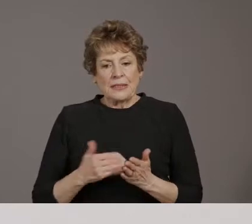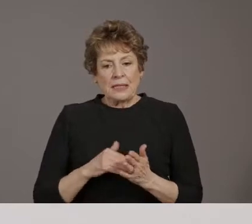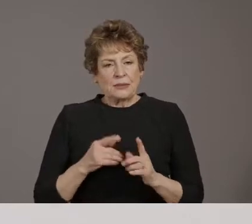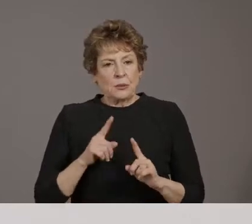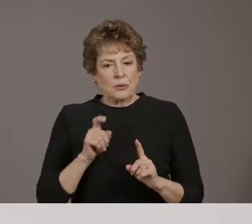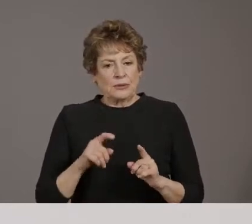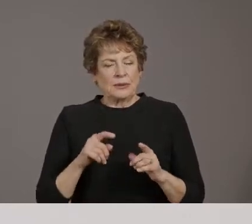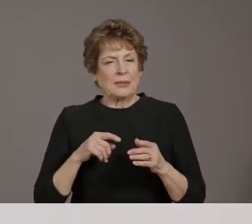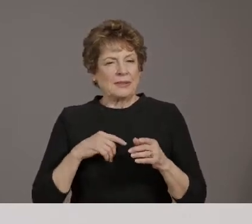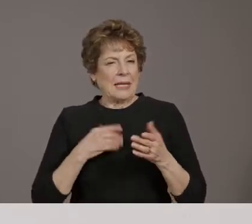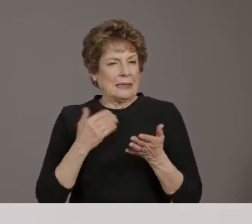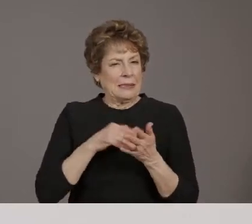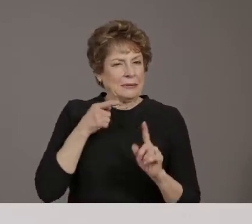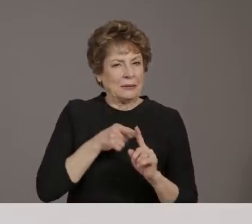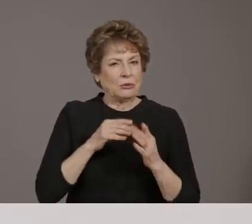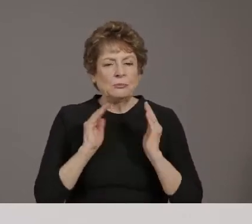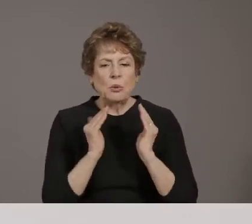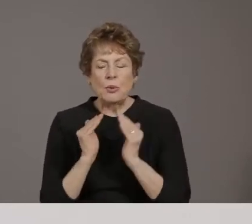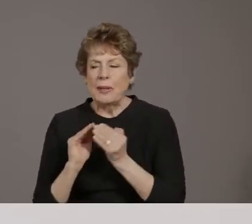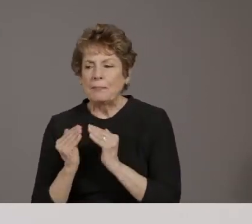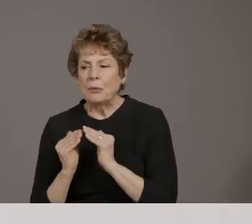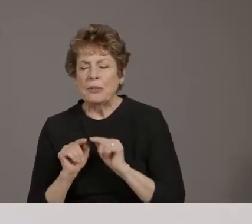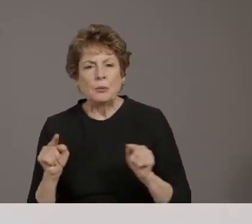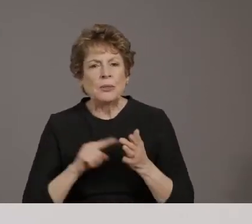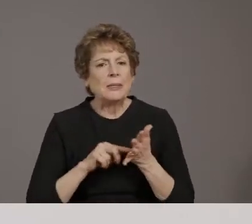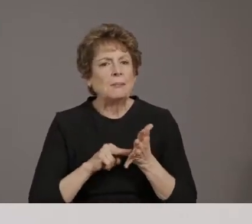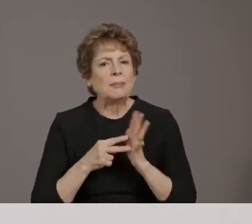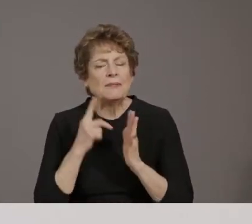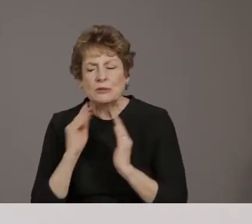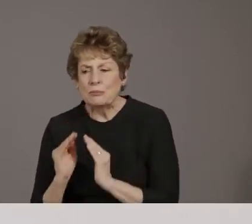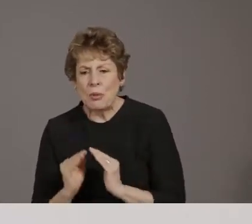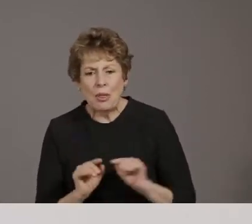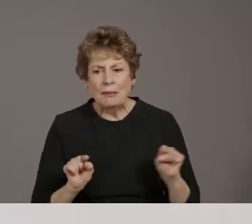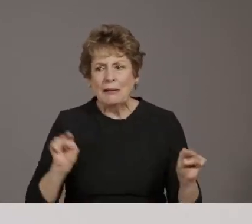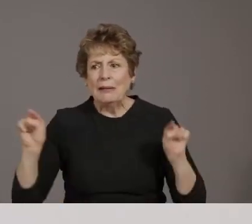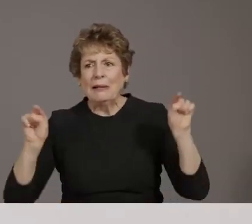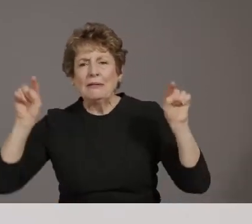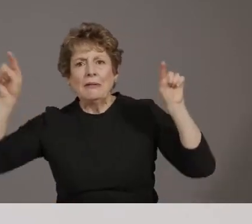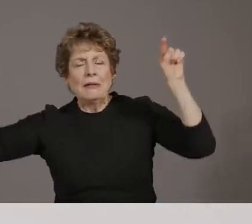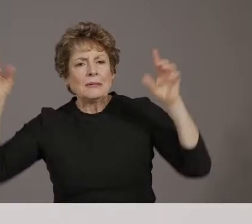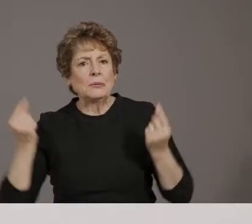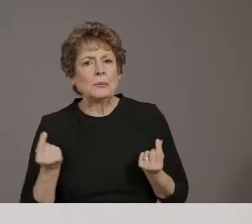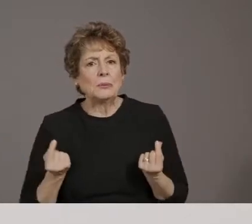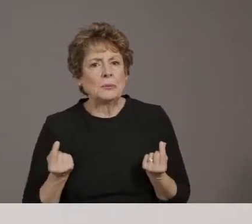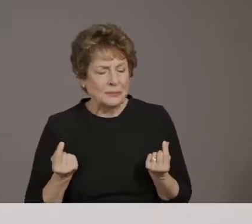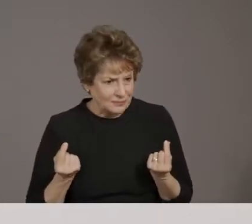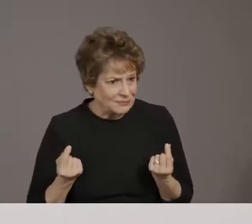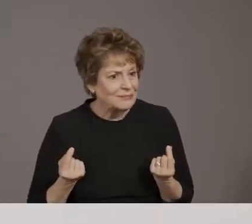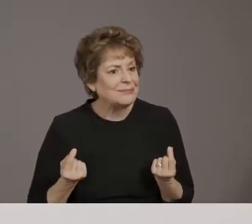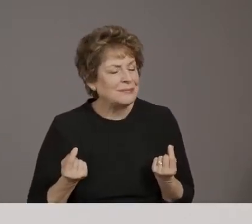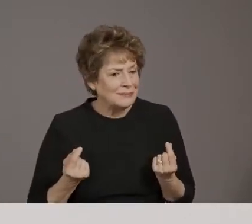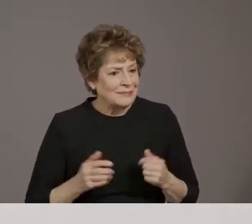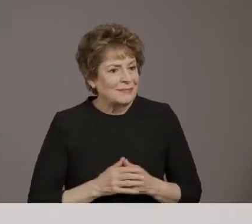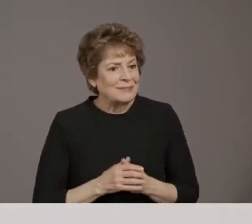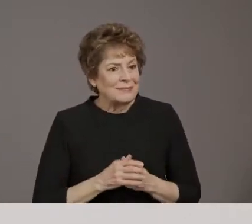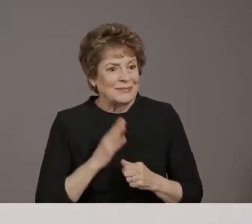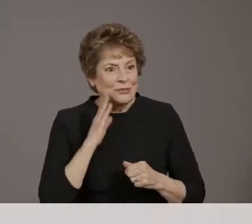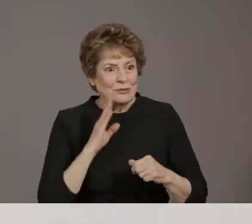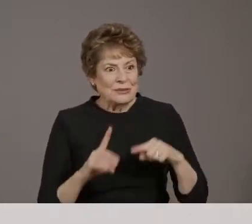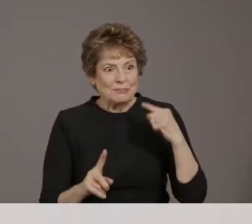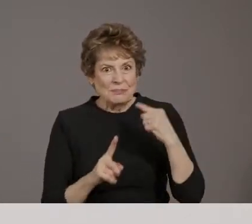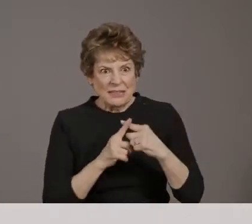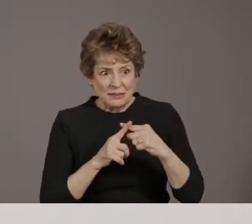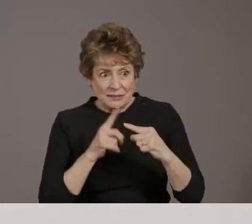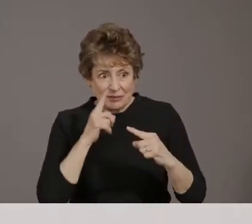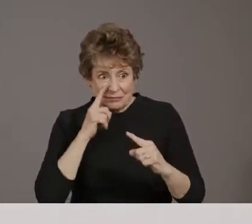So this is going to be a game changer because, um, you know, it's one dose it's got, it doesn't have the stringent, um,